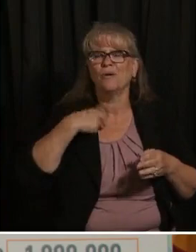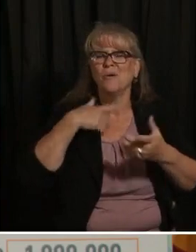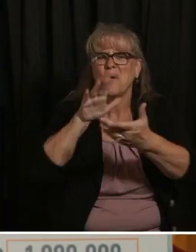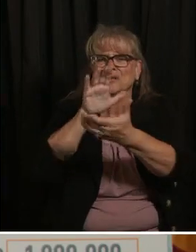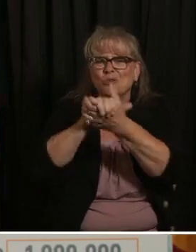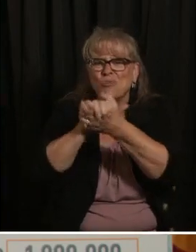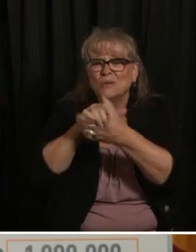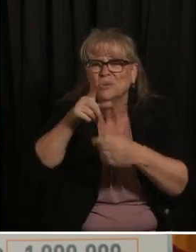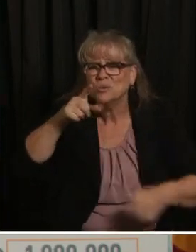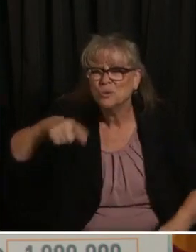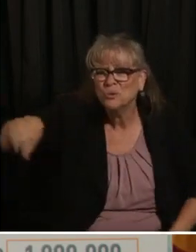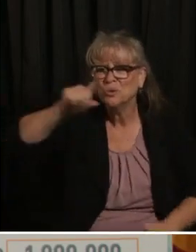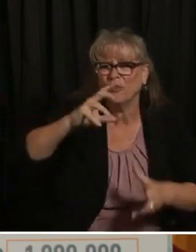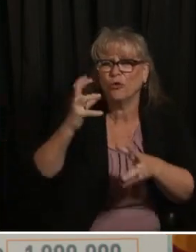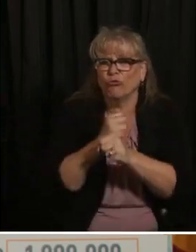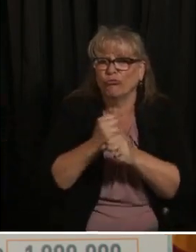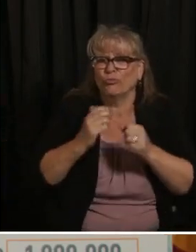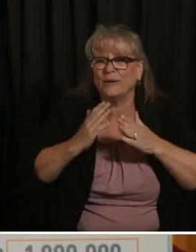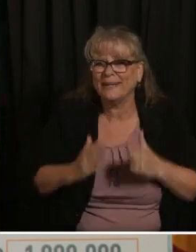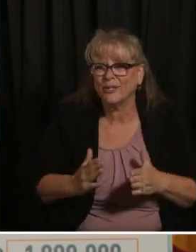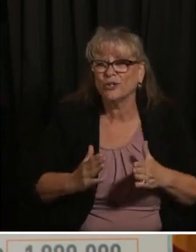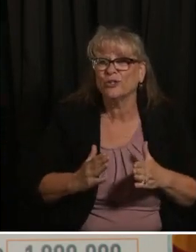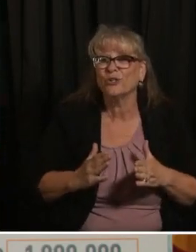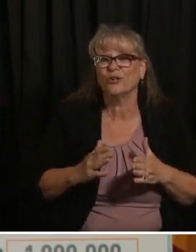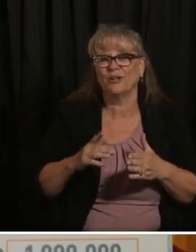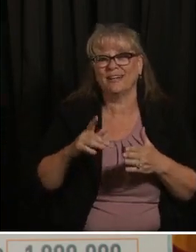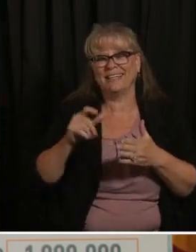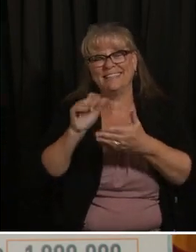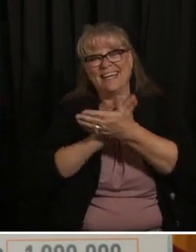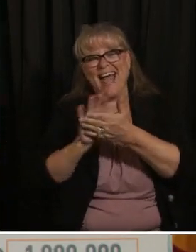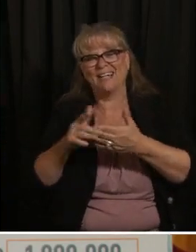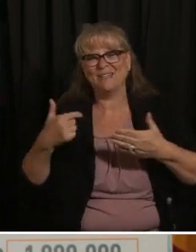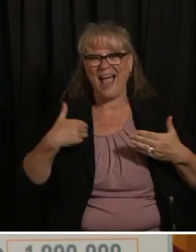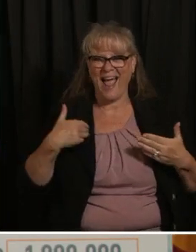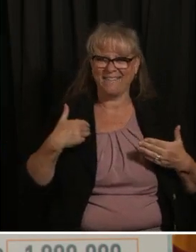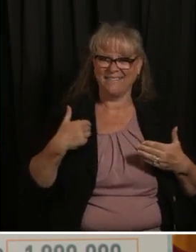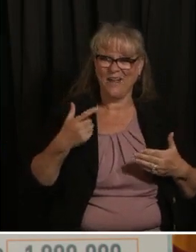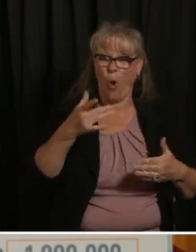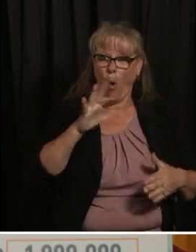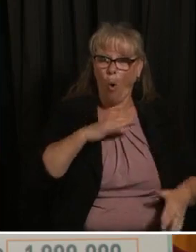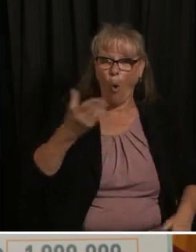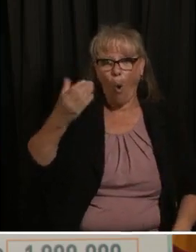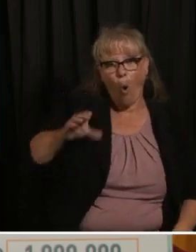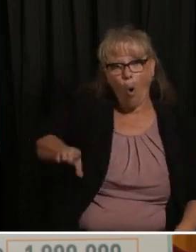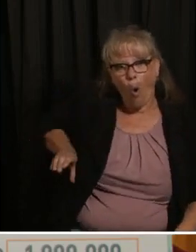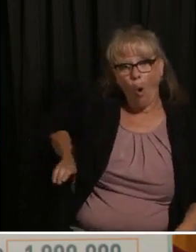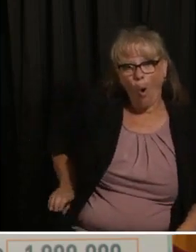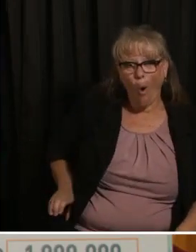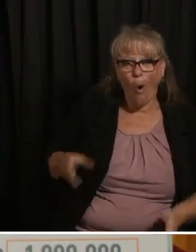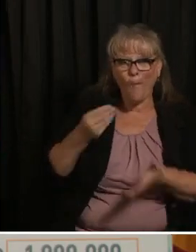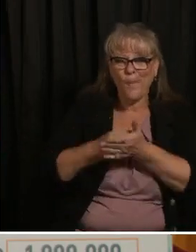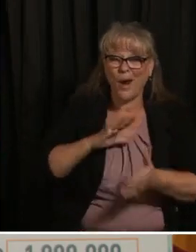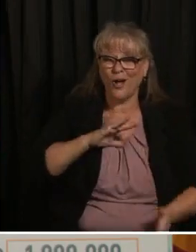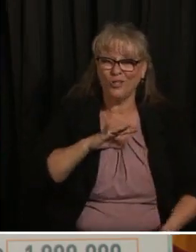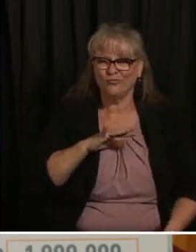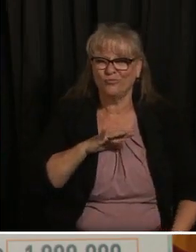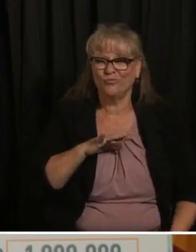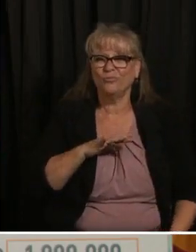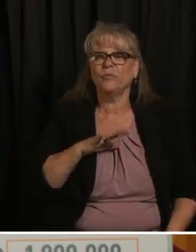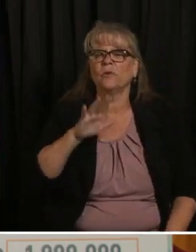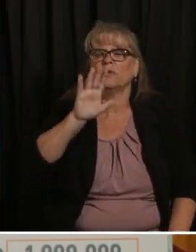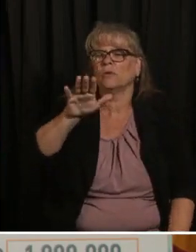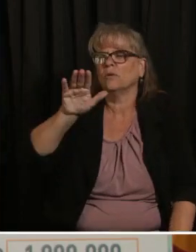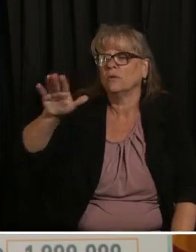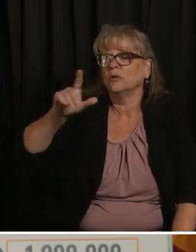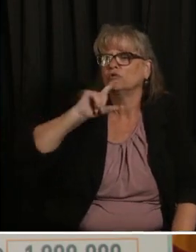well as pete uh nice to line your pockets there but my question uh kind of going off of what you just said governor polis in regards to mesa county and